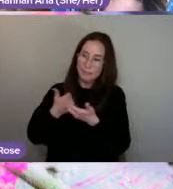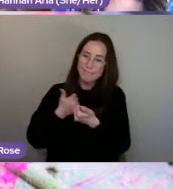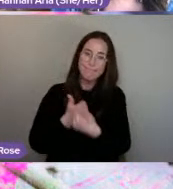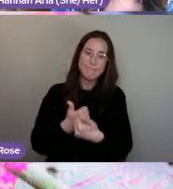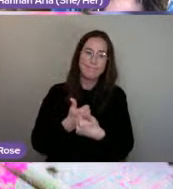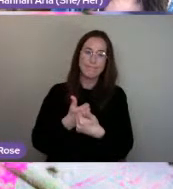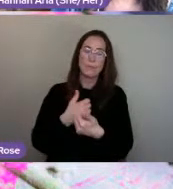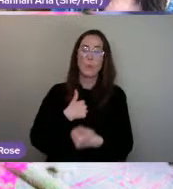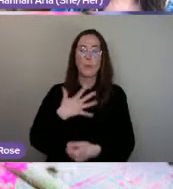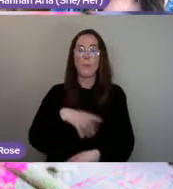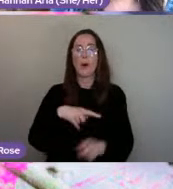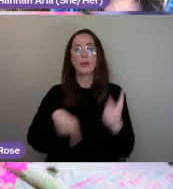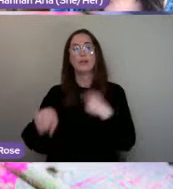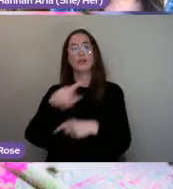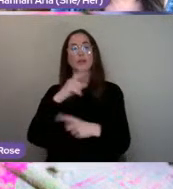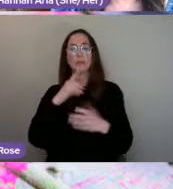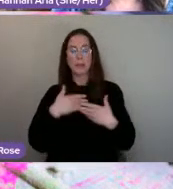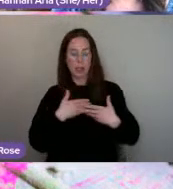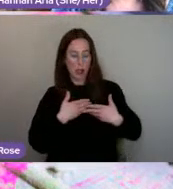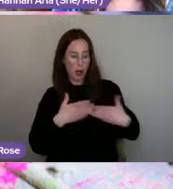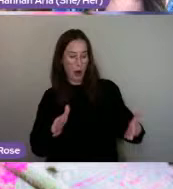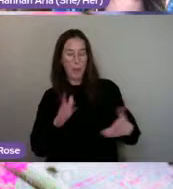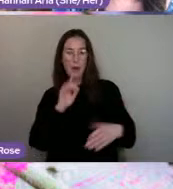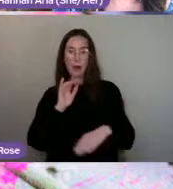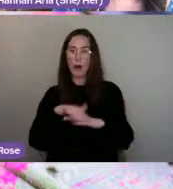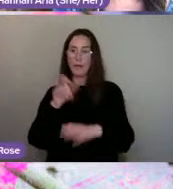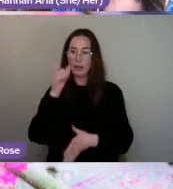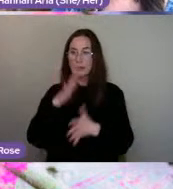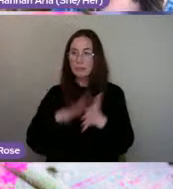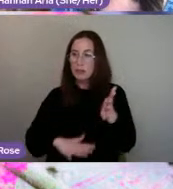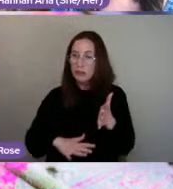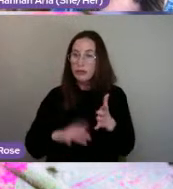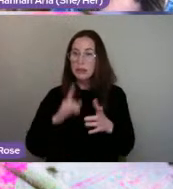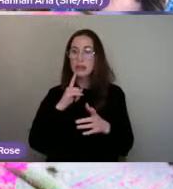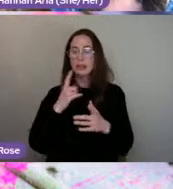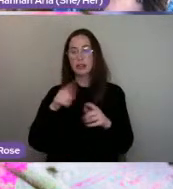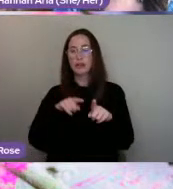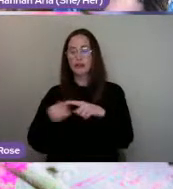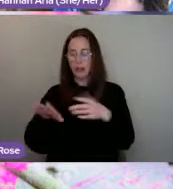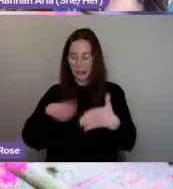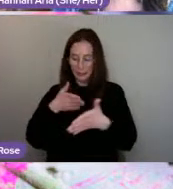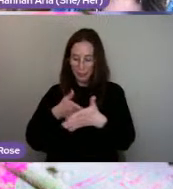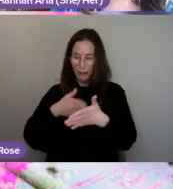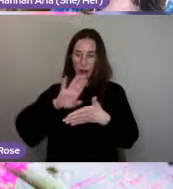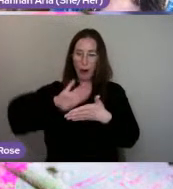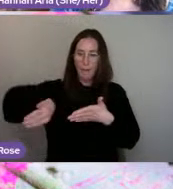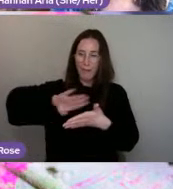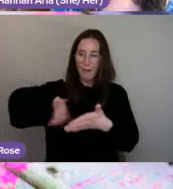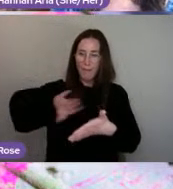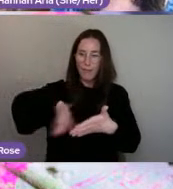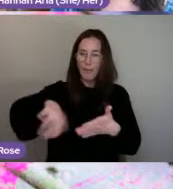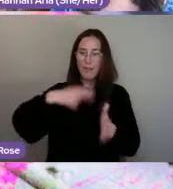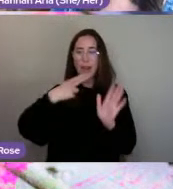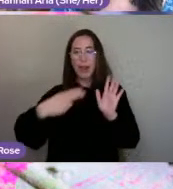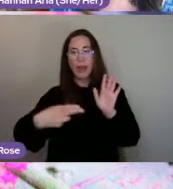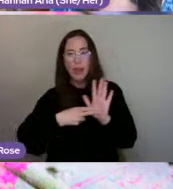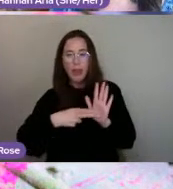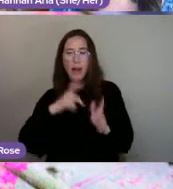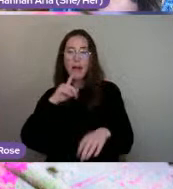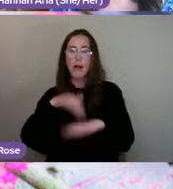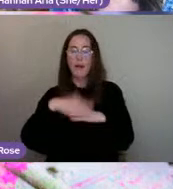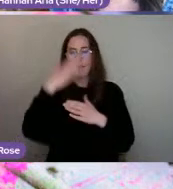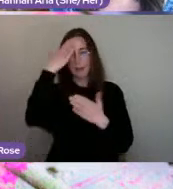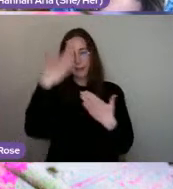We want people to be able to be open about their experiences, to break down the barriers of stigma around mental health.